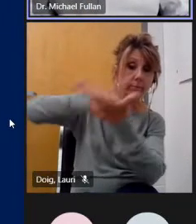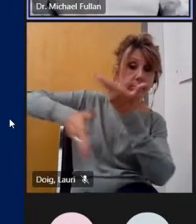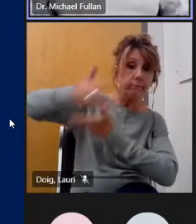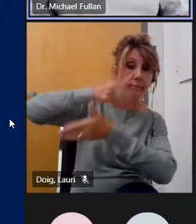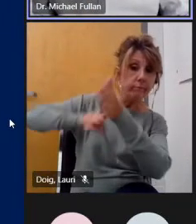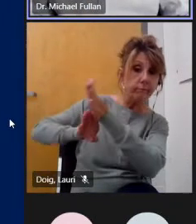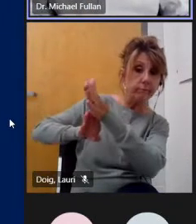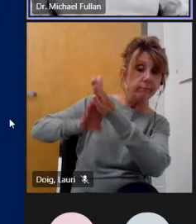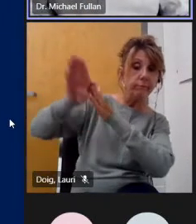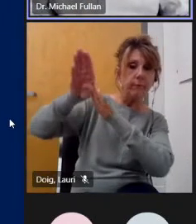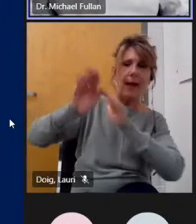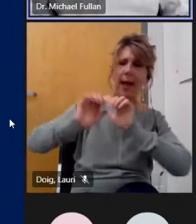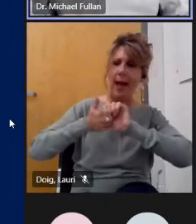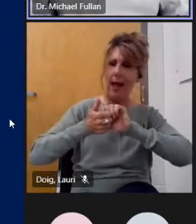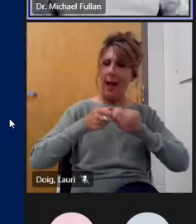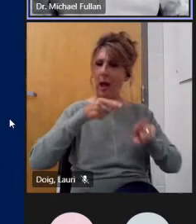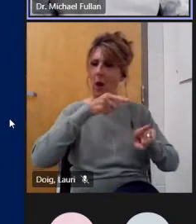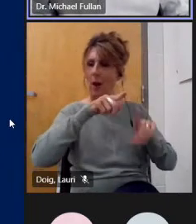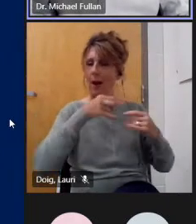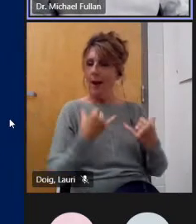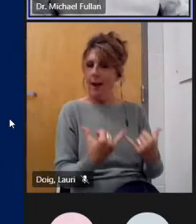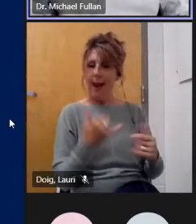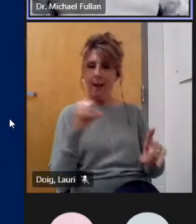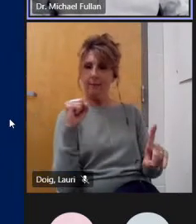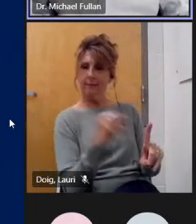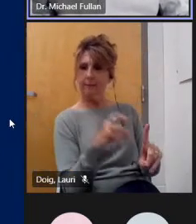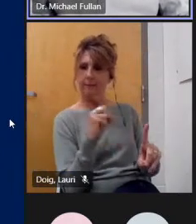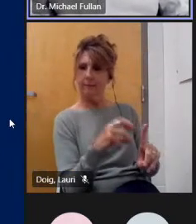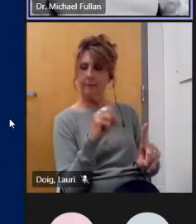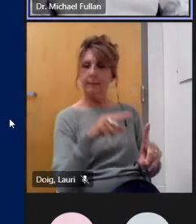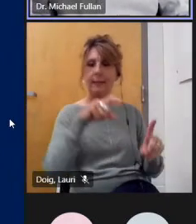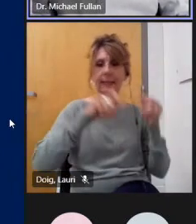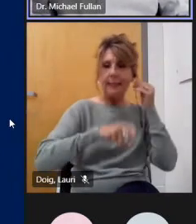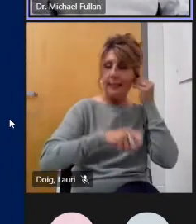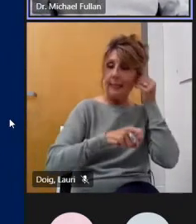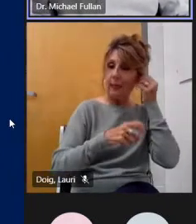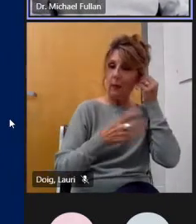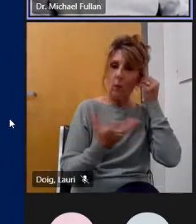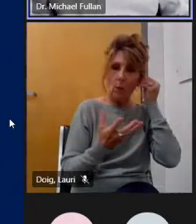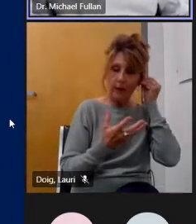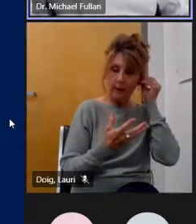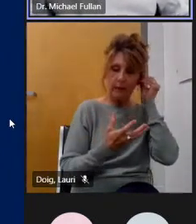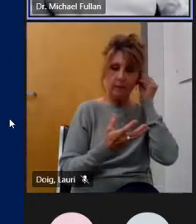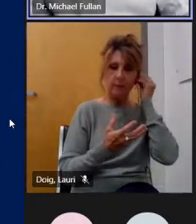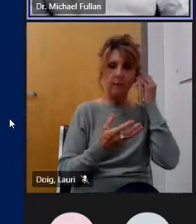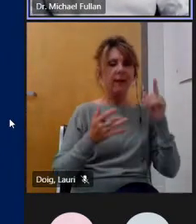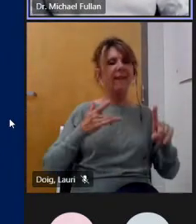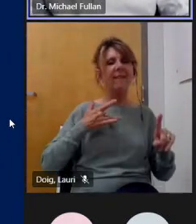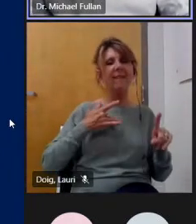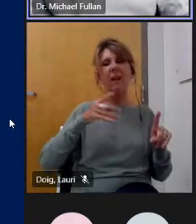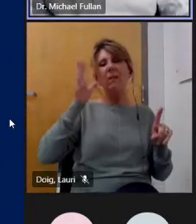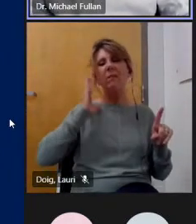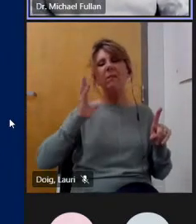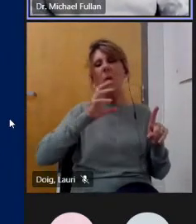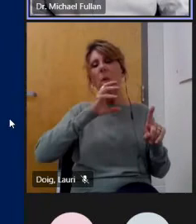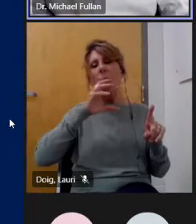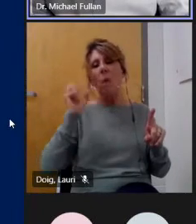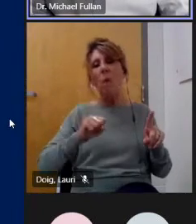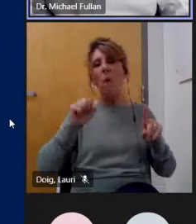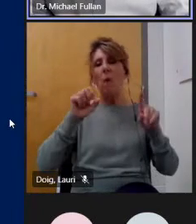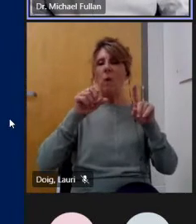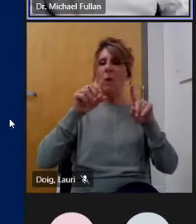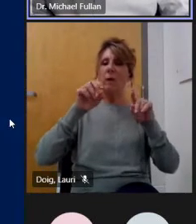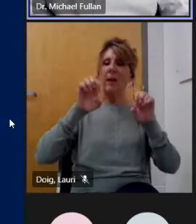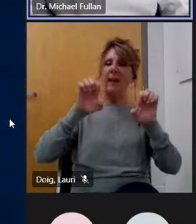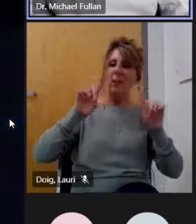obvious so what do you do about that educational systems did not help students cope and shape the future and now